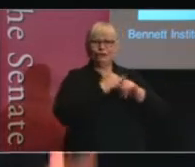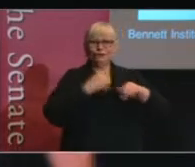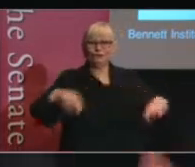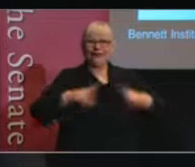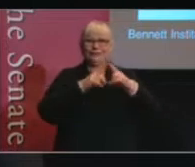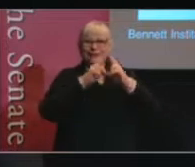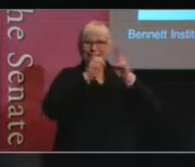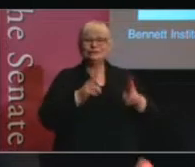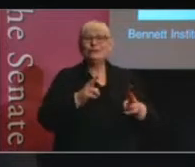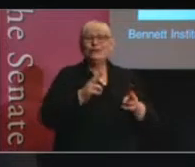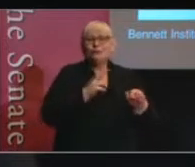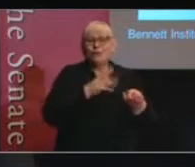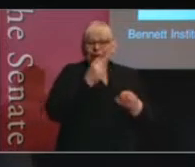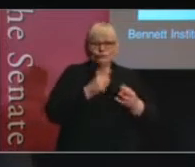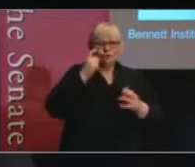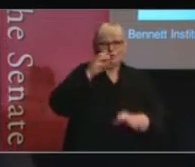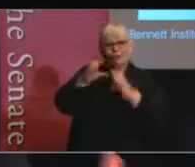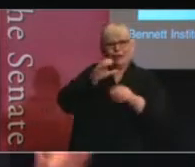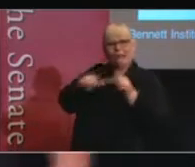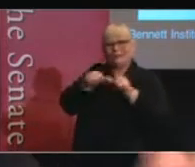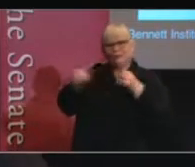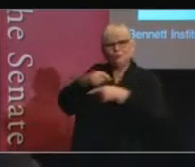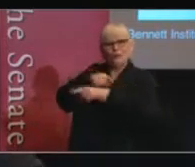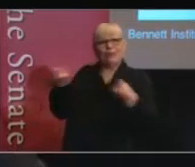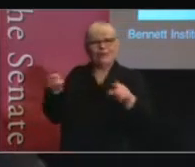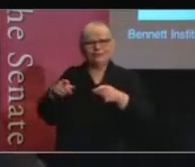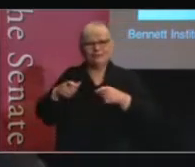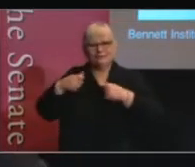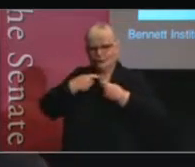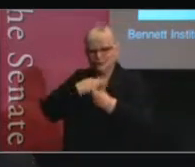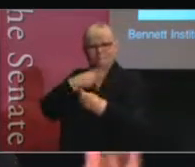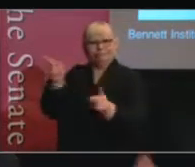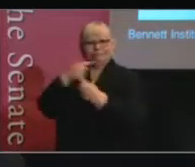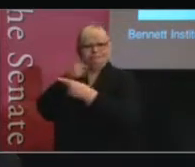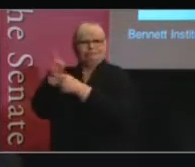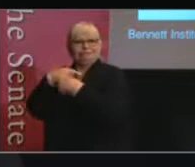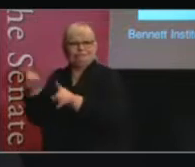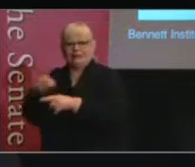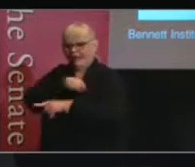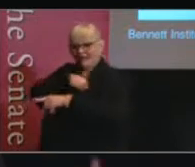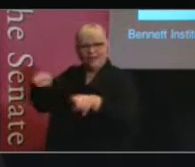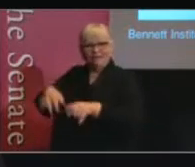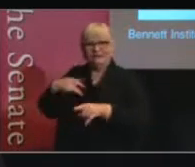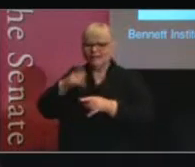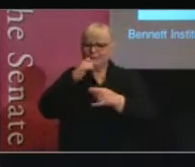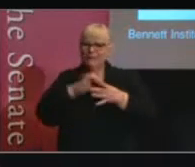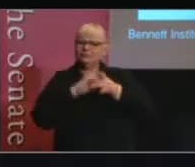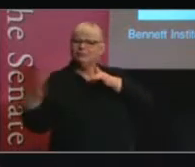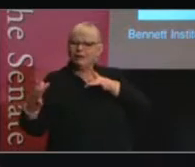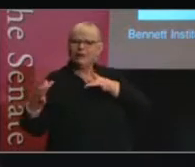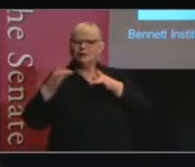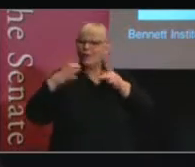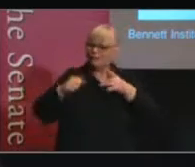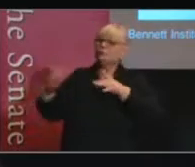way to communicate all of the good things about it outwards to those people who are currently feeling excluded from the